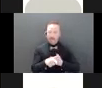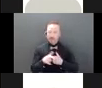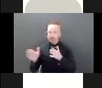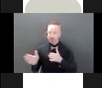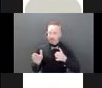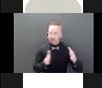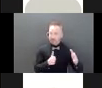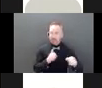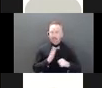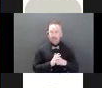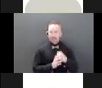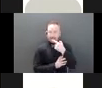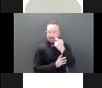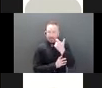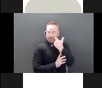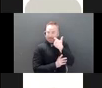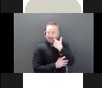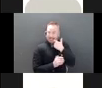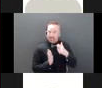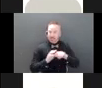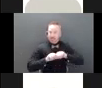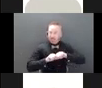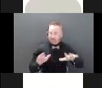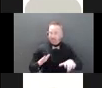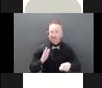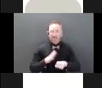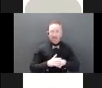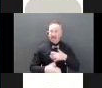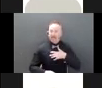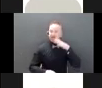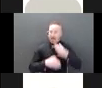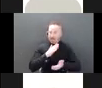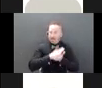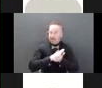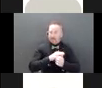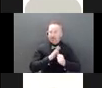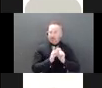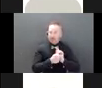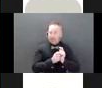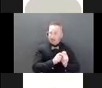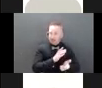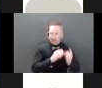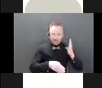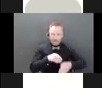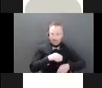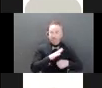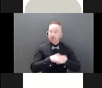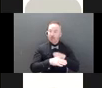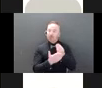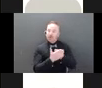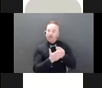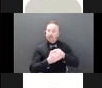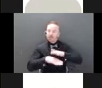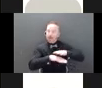published final amendments to securities regulation designed to outline how financial advisors can address situations involving